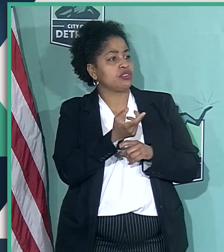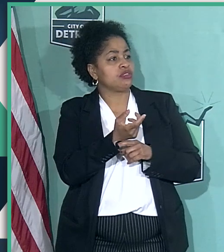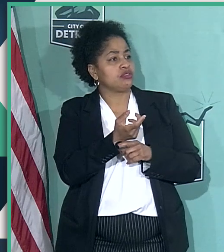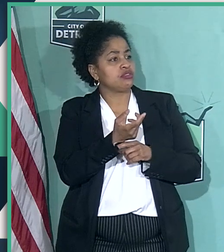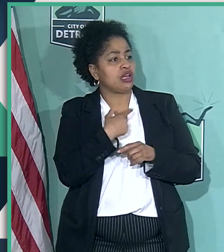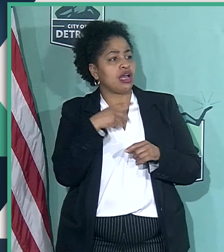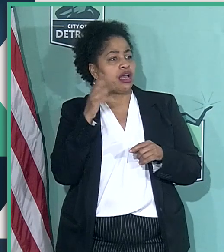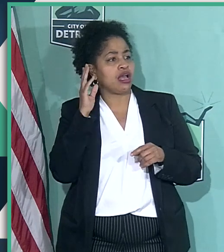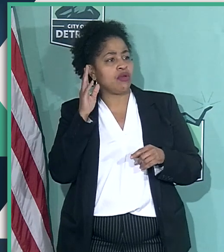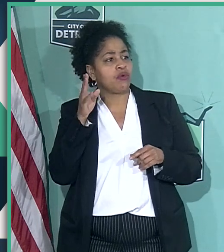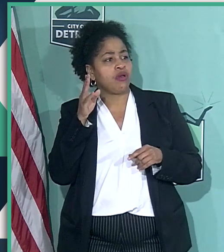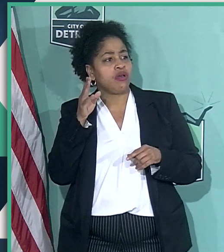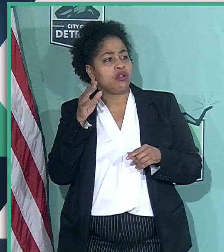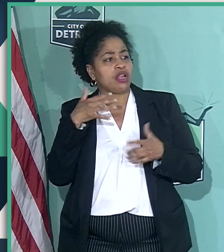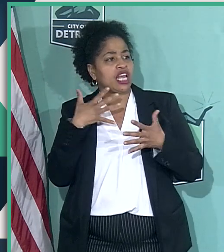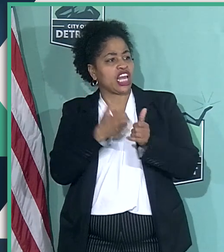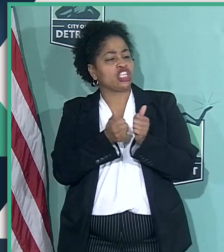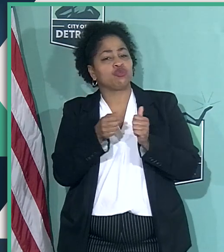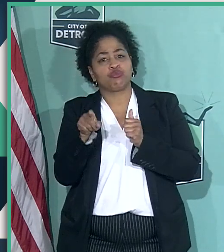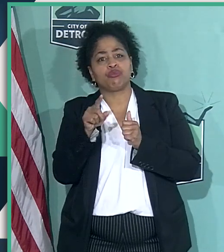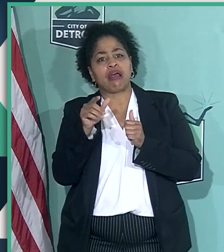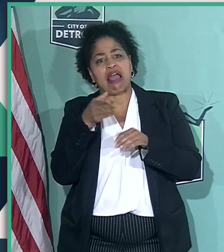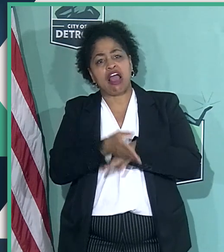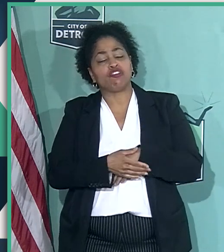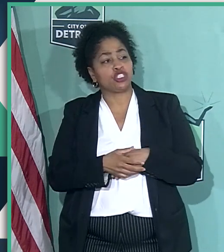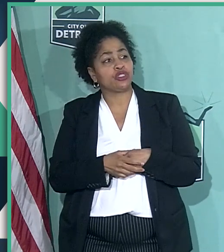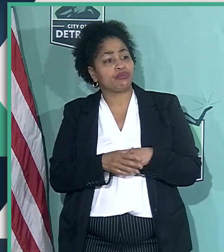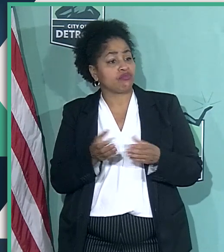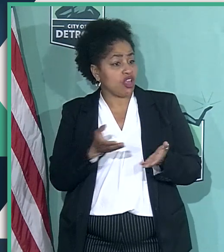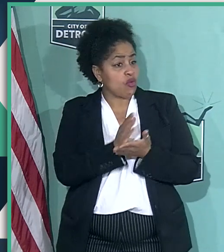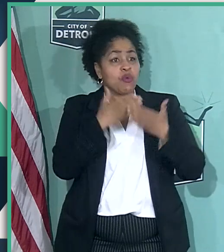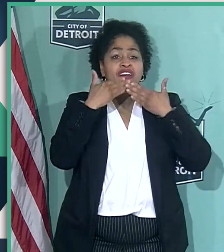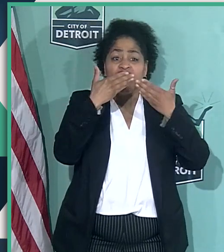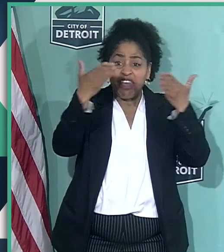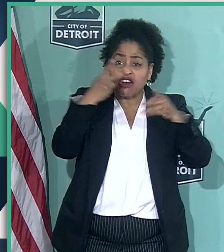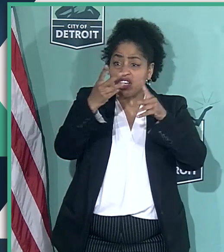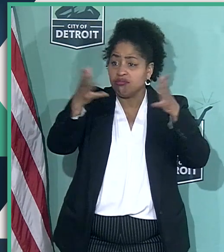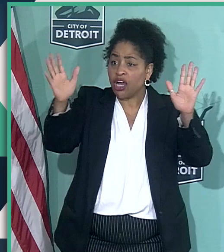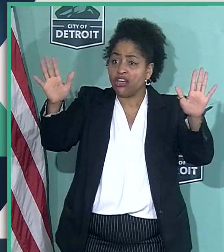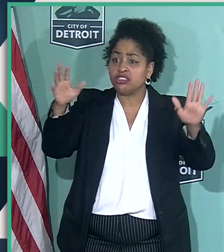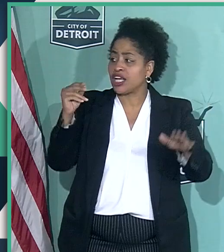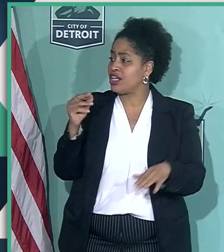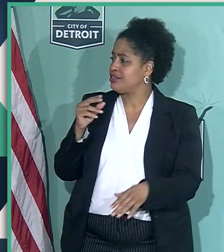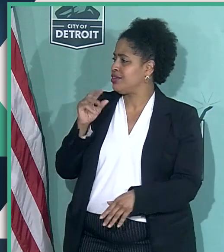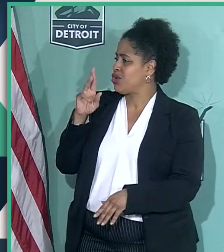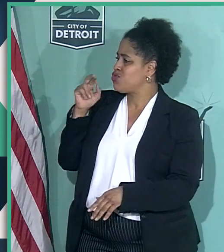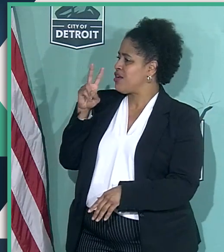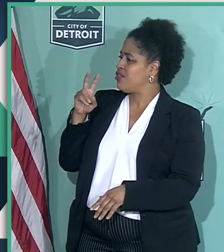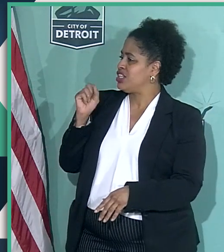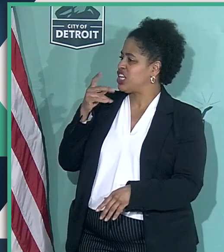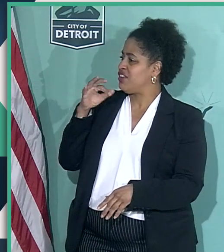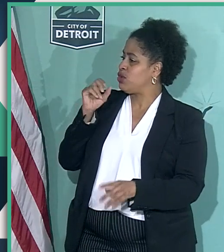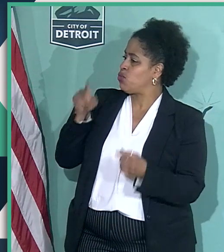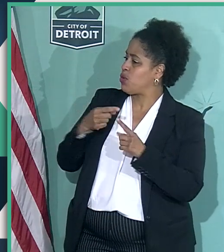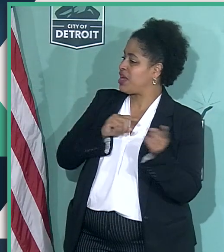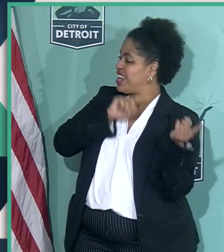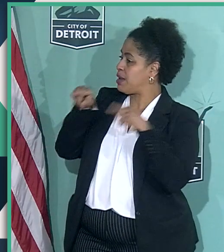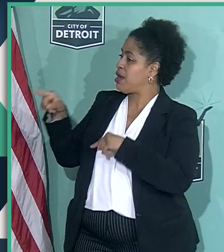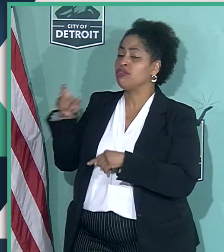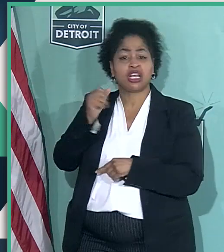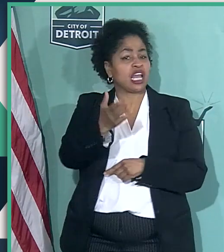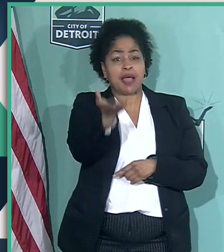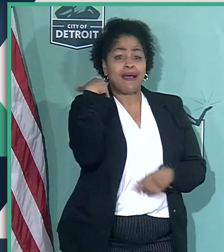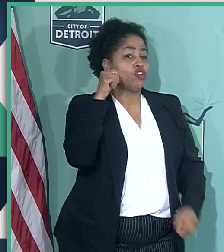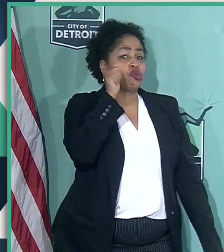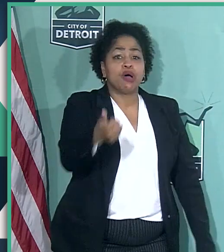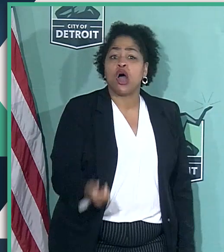have to, I think, catch up with them afterwards. All right. Well, thank you very much. And Reverend Sheffield, again, when can they come out to your place? They can come